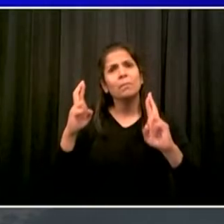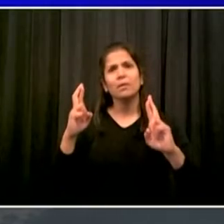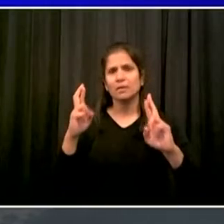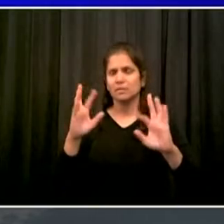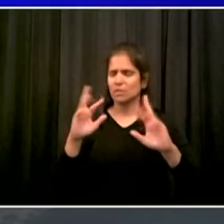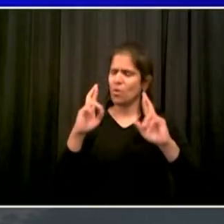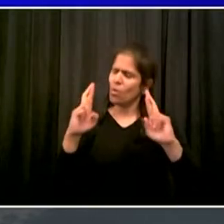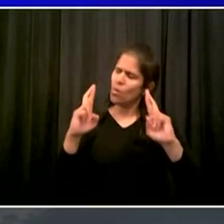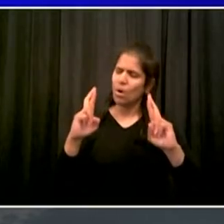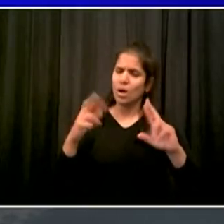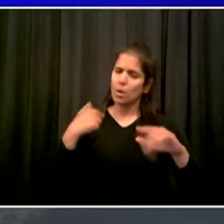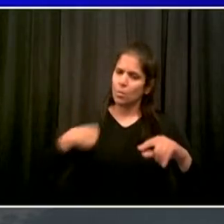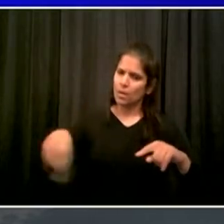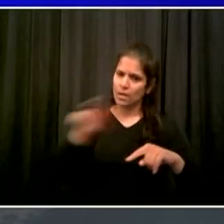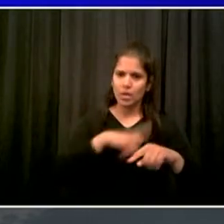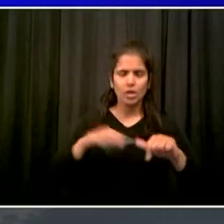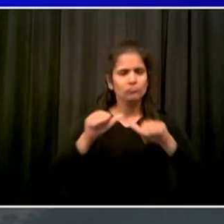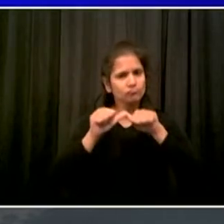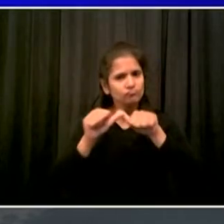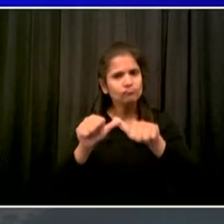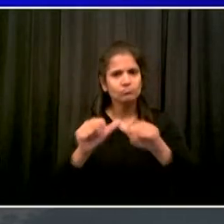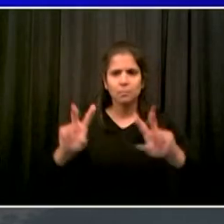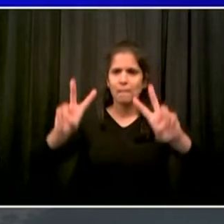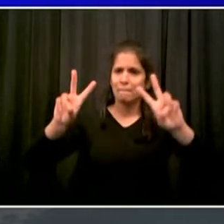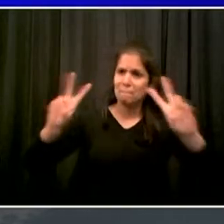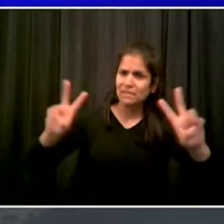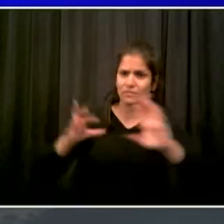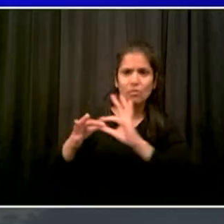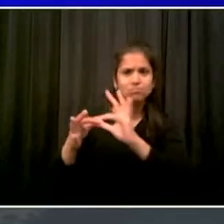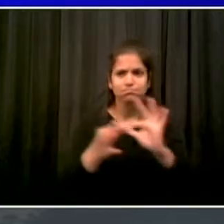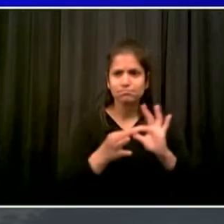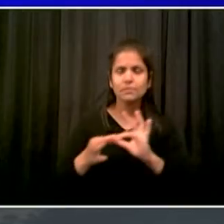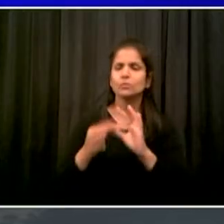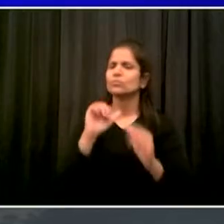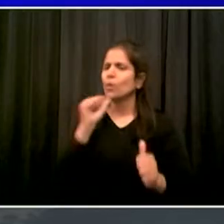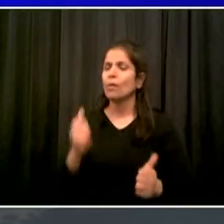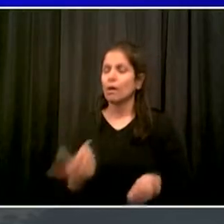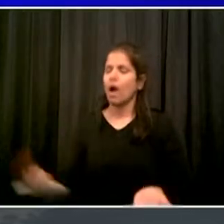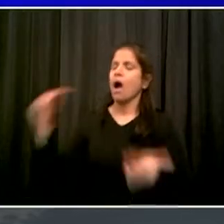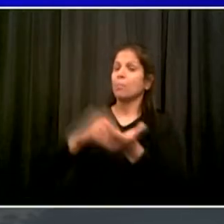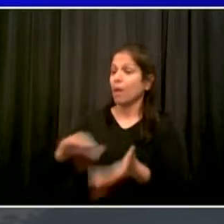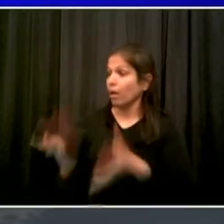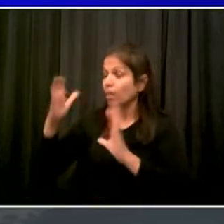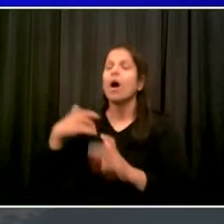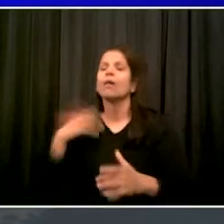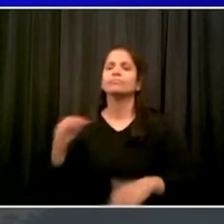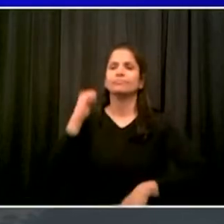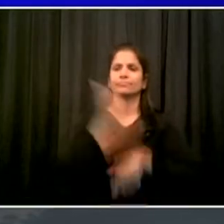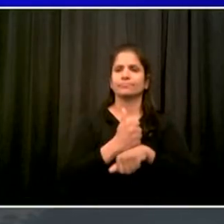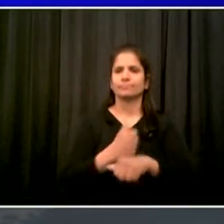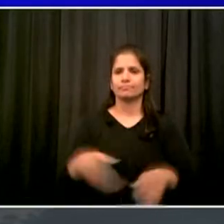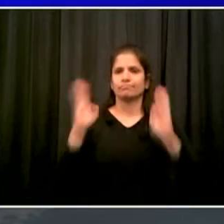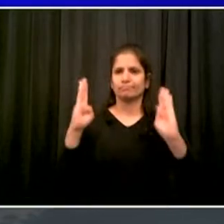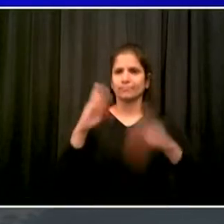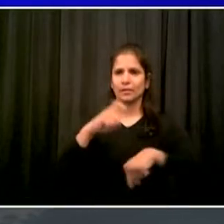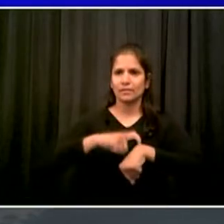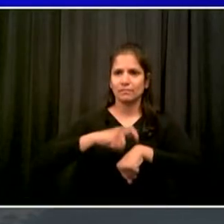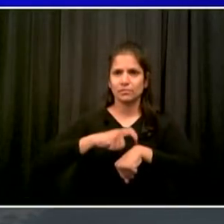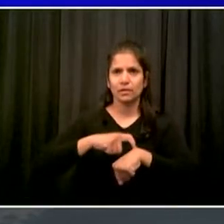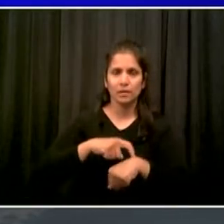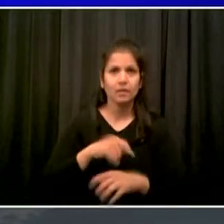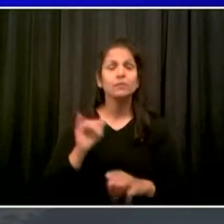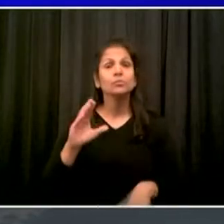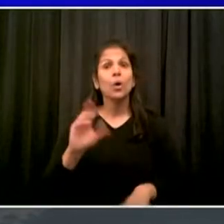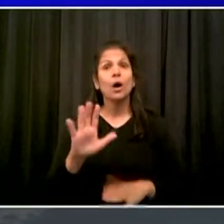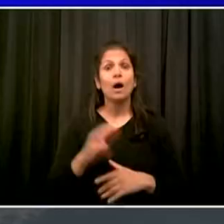tomorrow something very, very important happens in the city. The beginning of phase one, the restart of the city, the restart of our